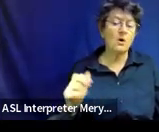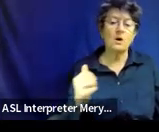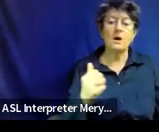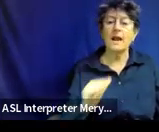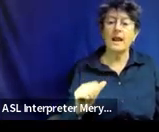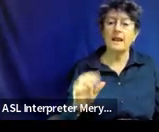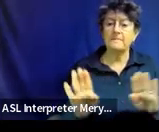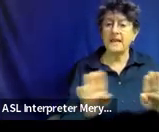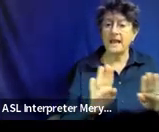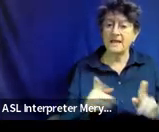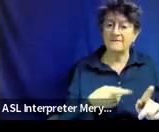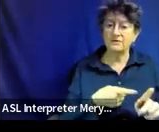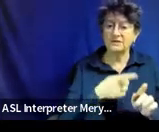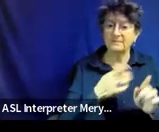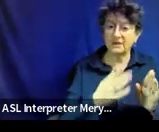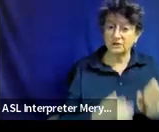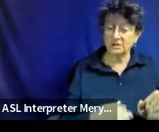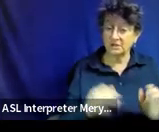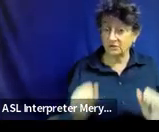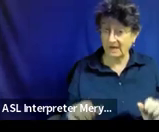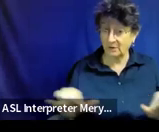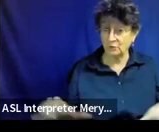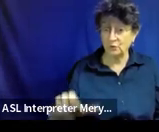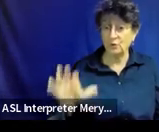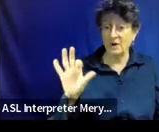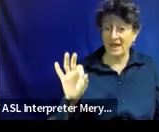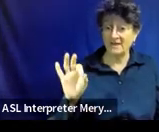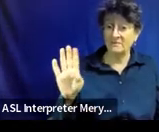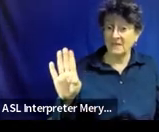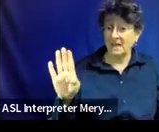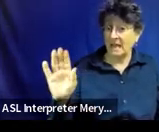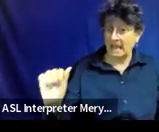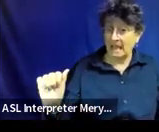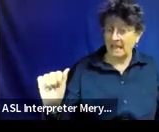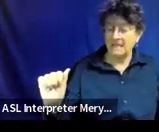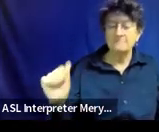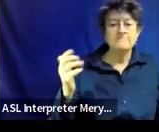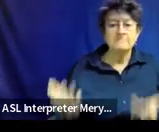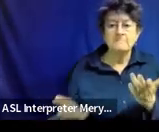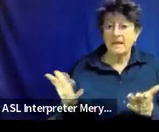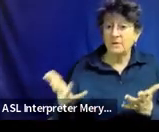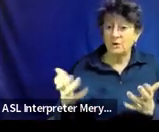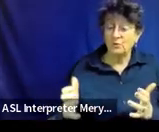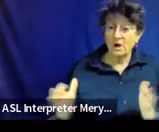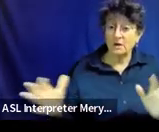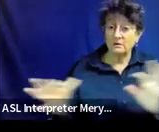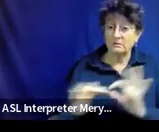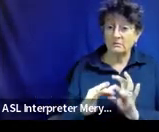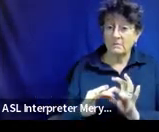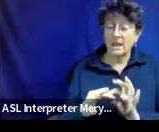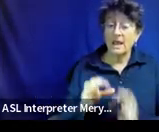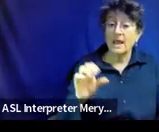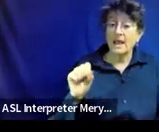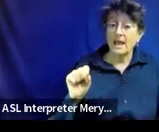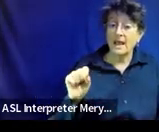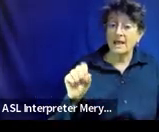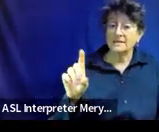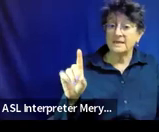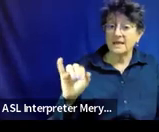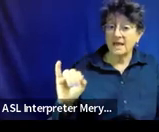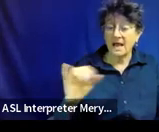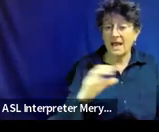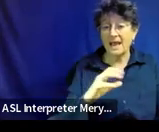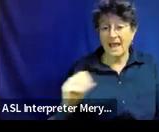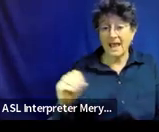who can do the FBA, you might want to do SDI and BCBA consult or something like that,